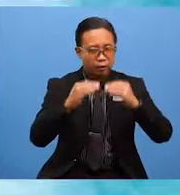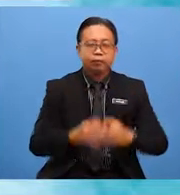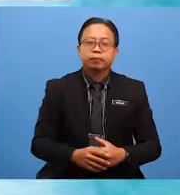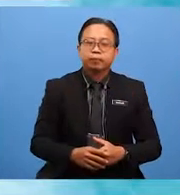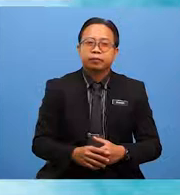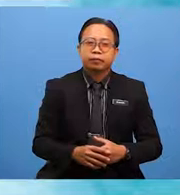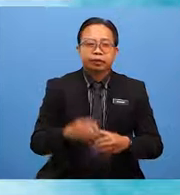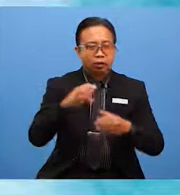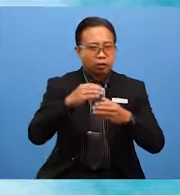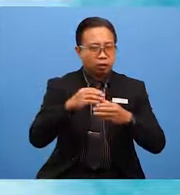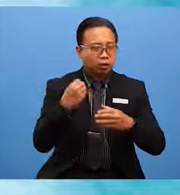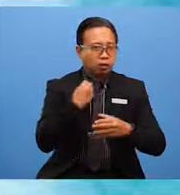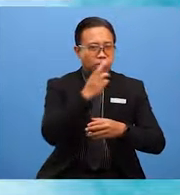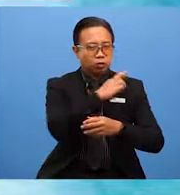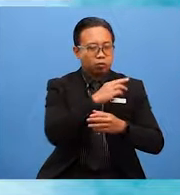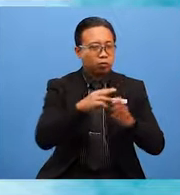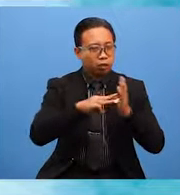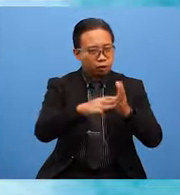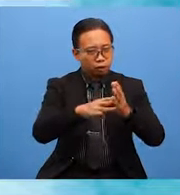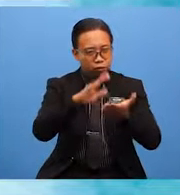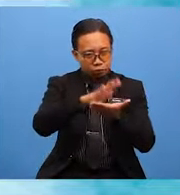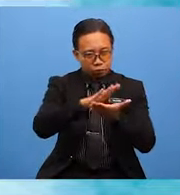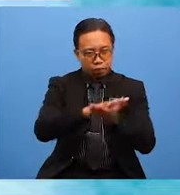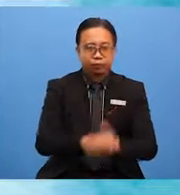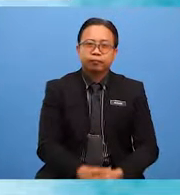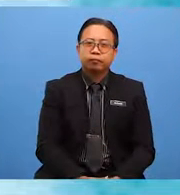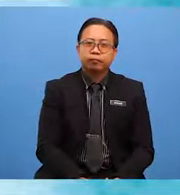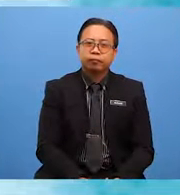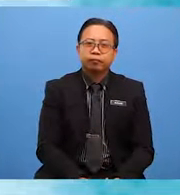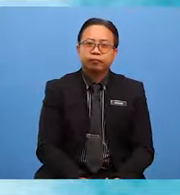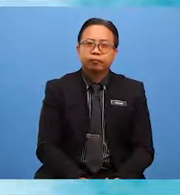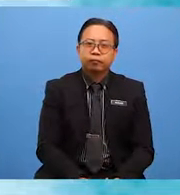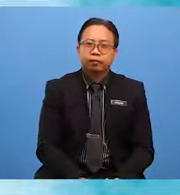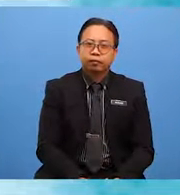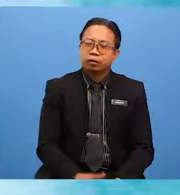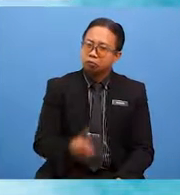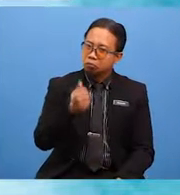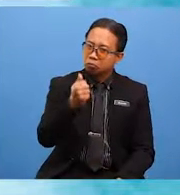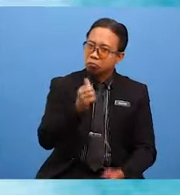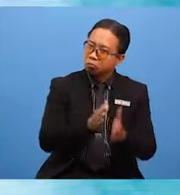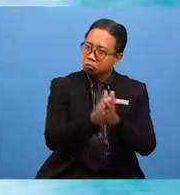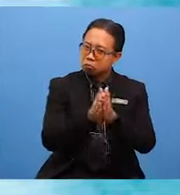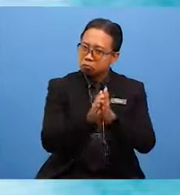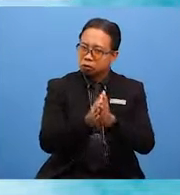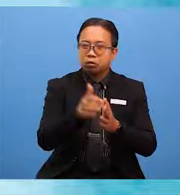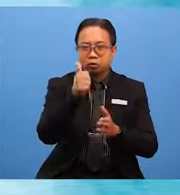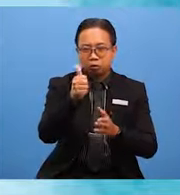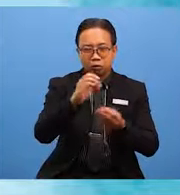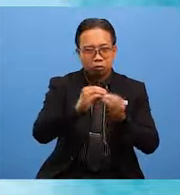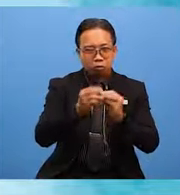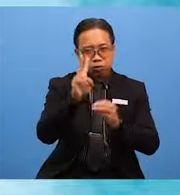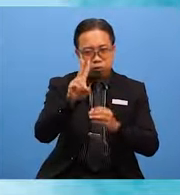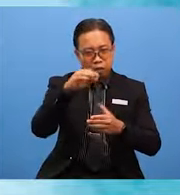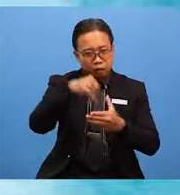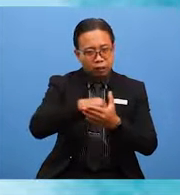as our school representative. Their work hard work paid off when they won the second